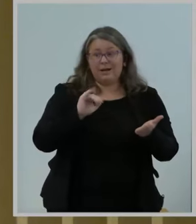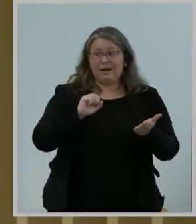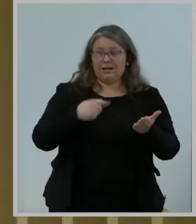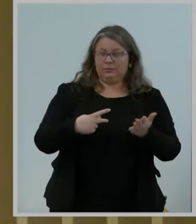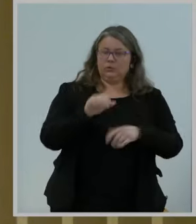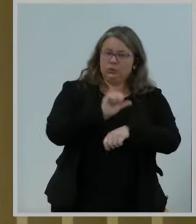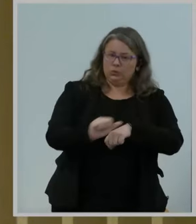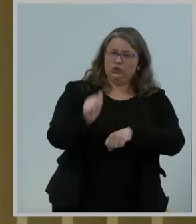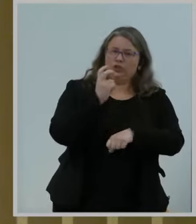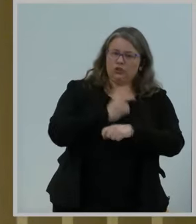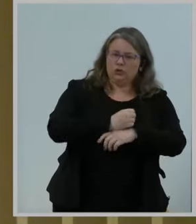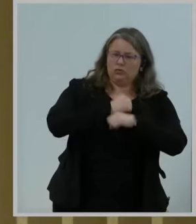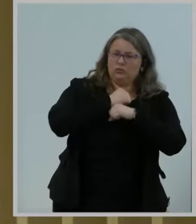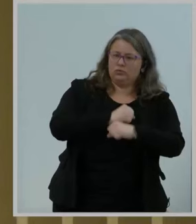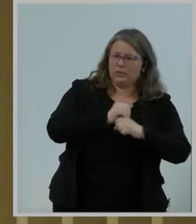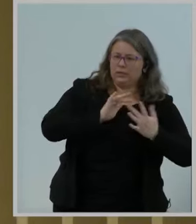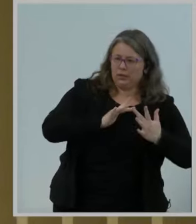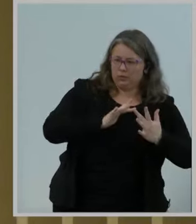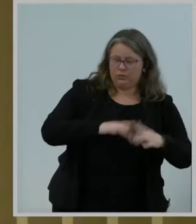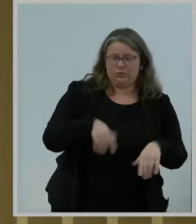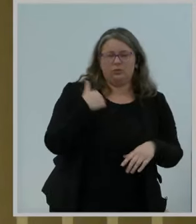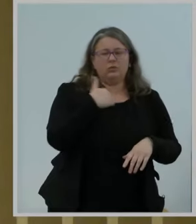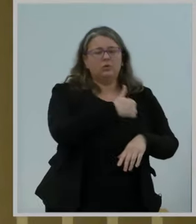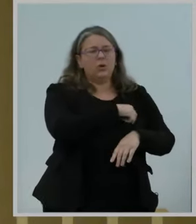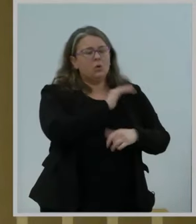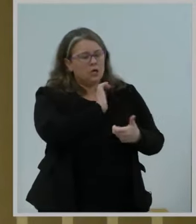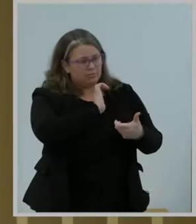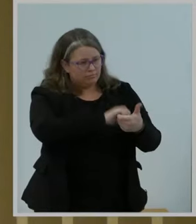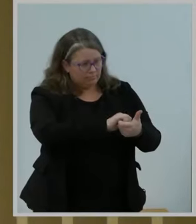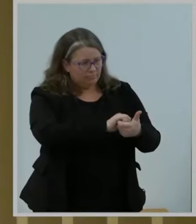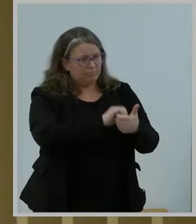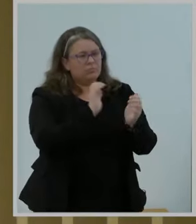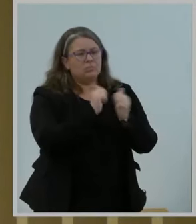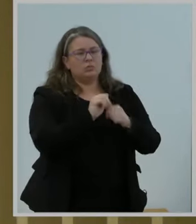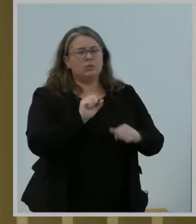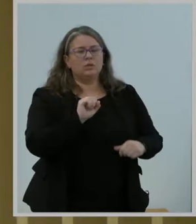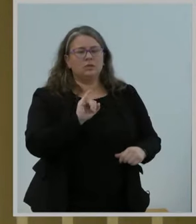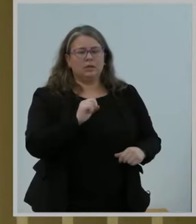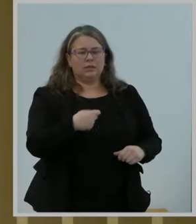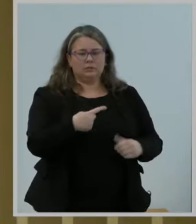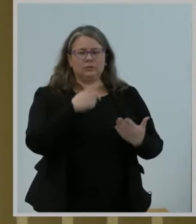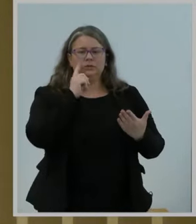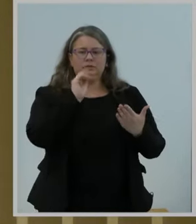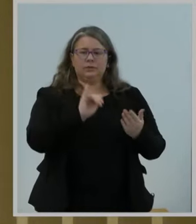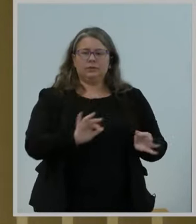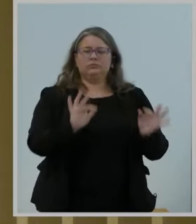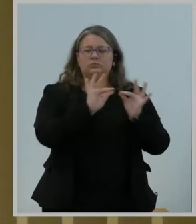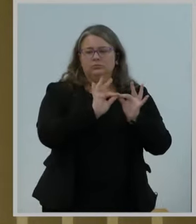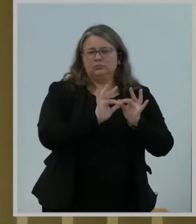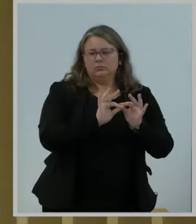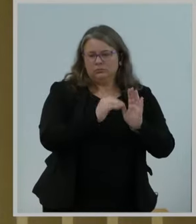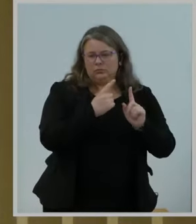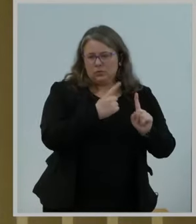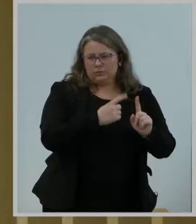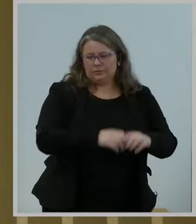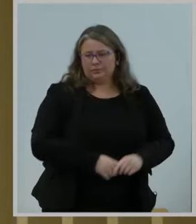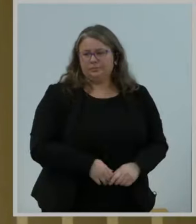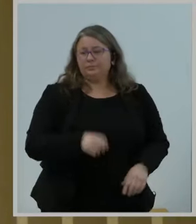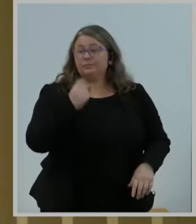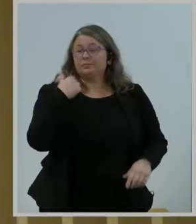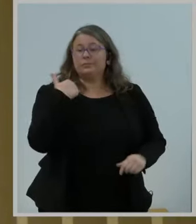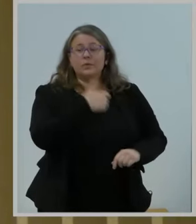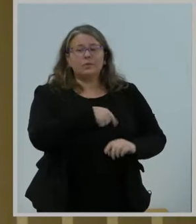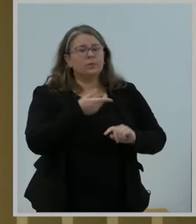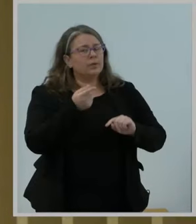working with them on this urgent and critical goal. But we can't afford to rely on self